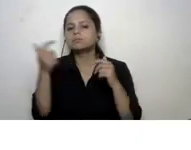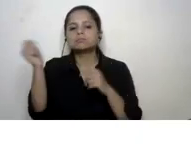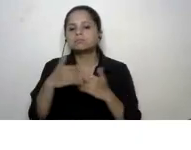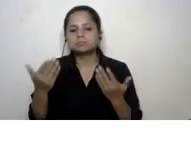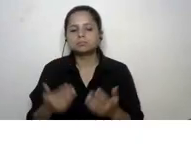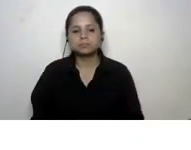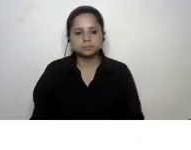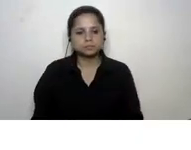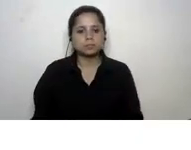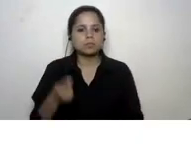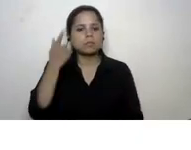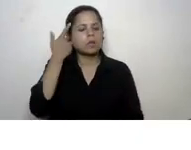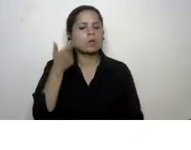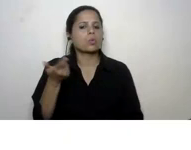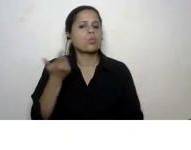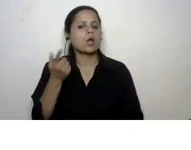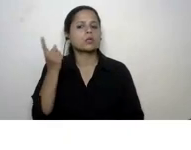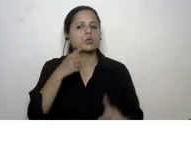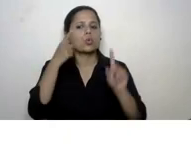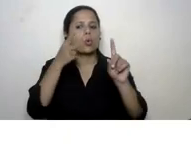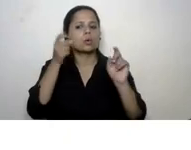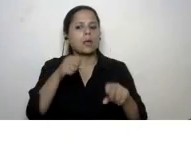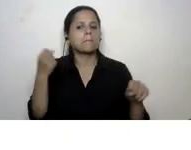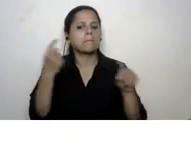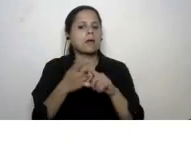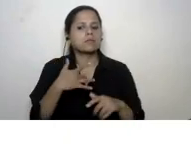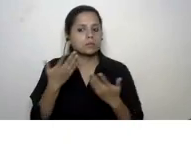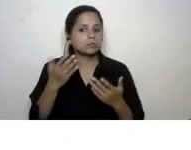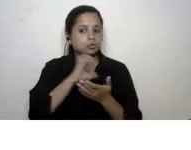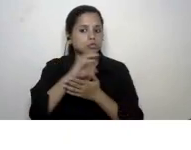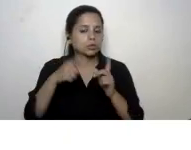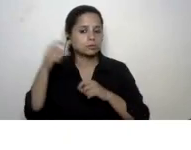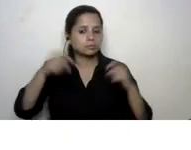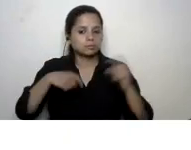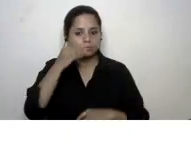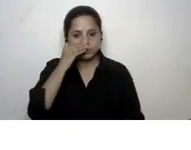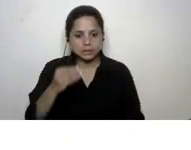what goal could we introduce here yes in the chat box please